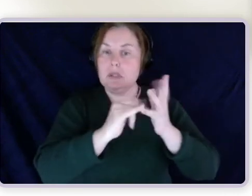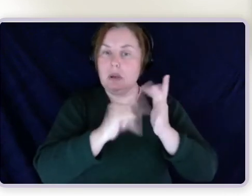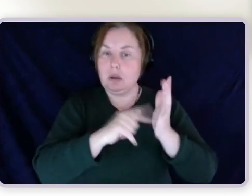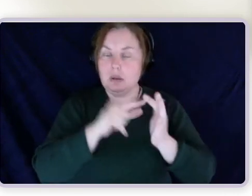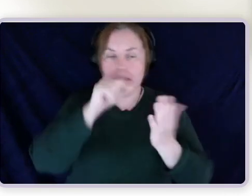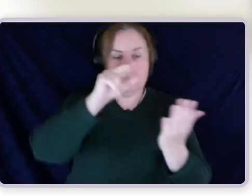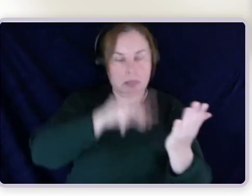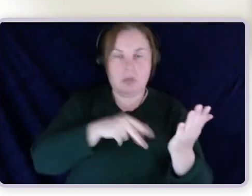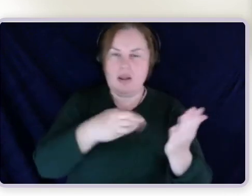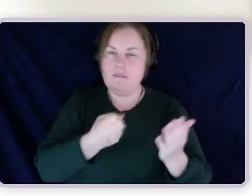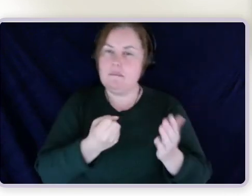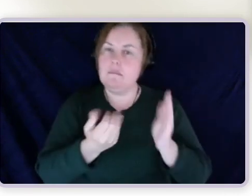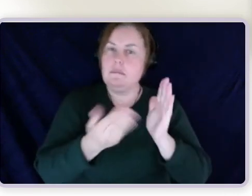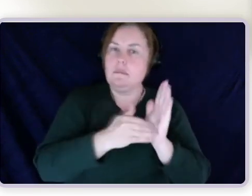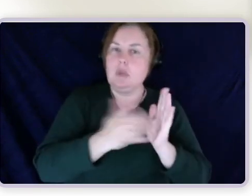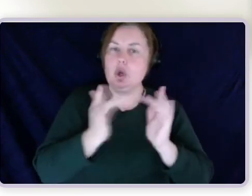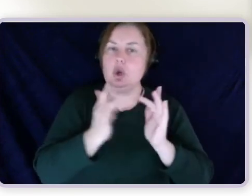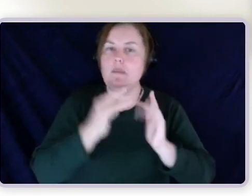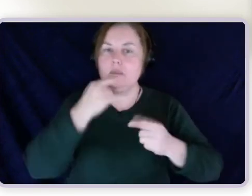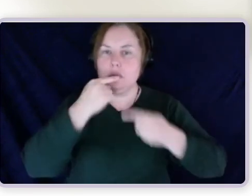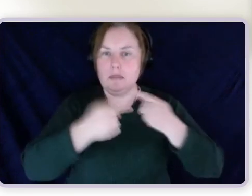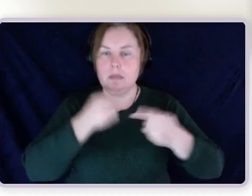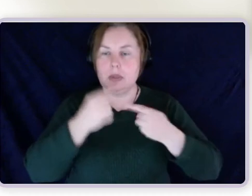general advice line and they can come through and call us directly.